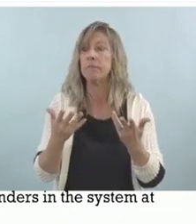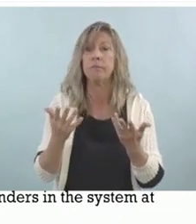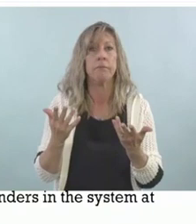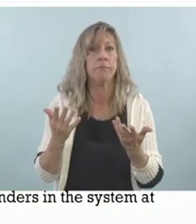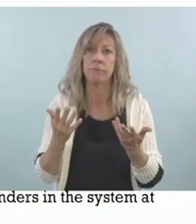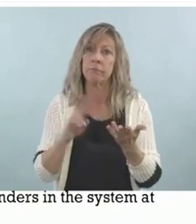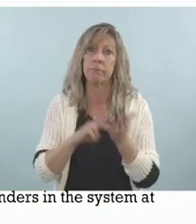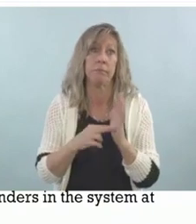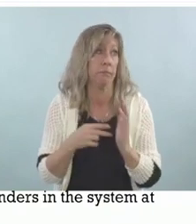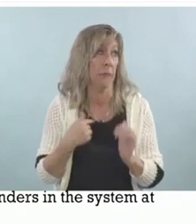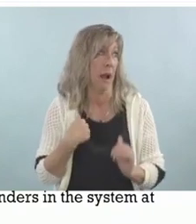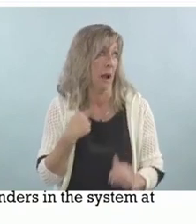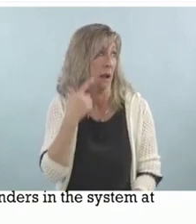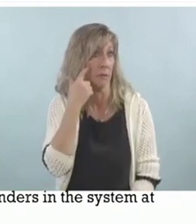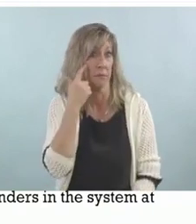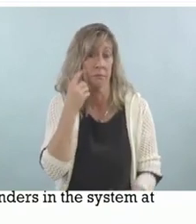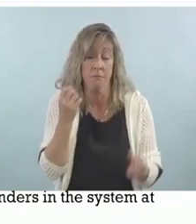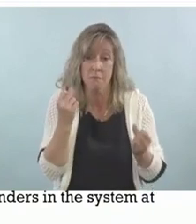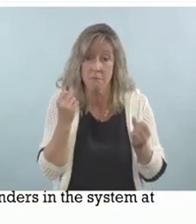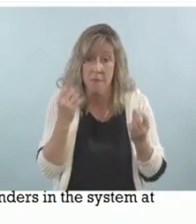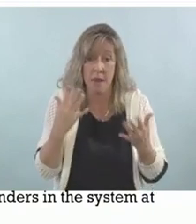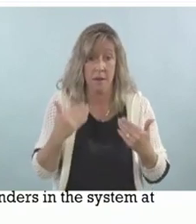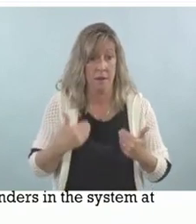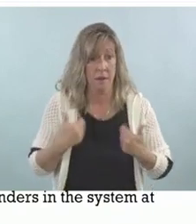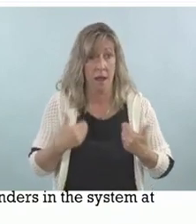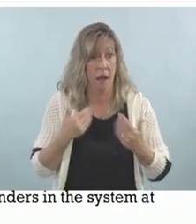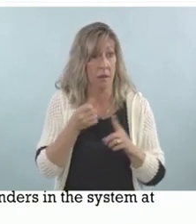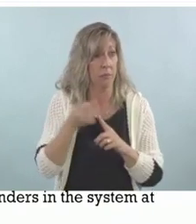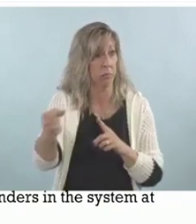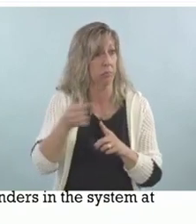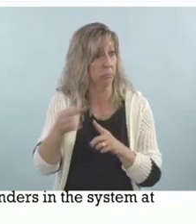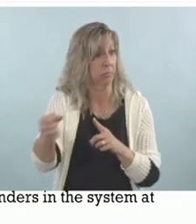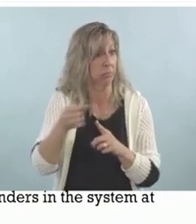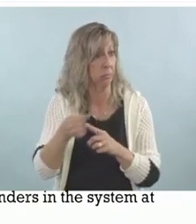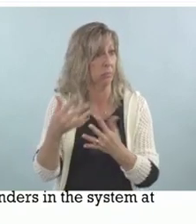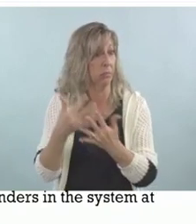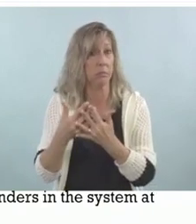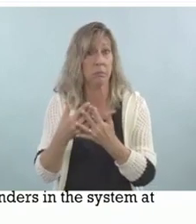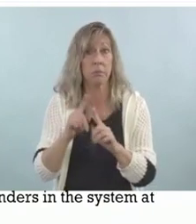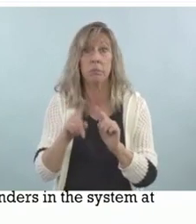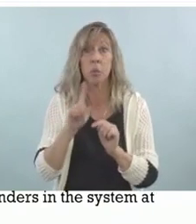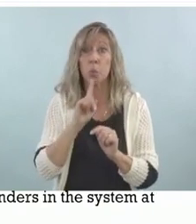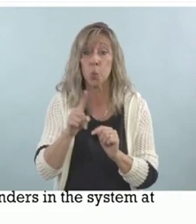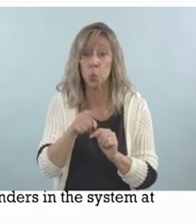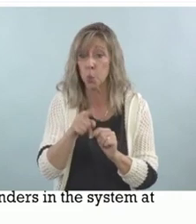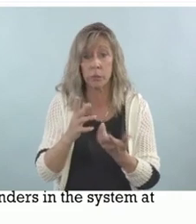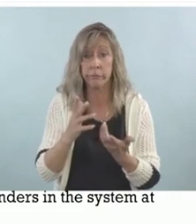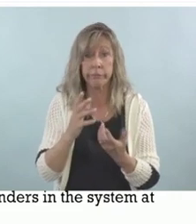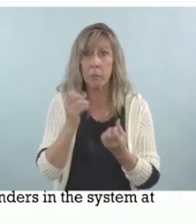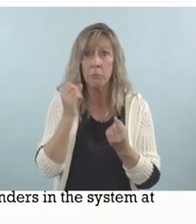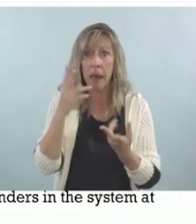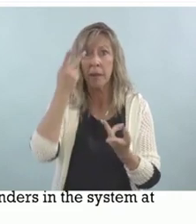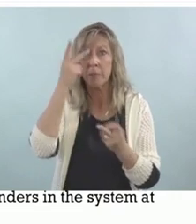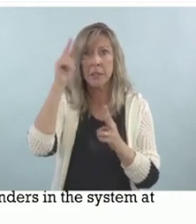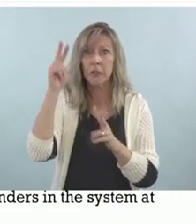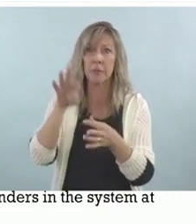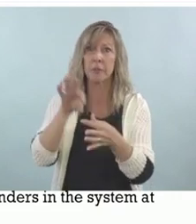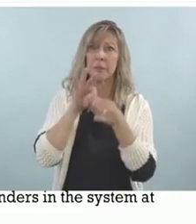lot of young people who have a lot of misunderstandings. As a quick example,